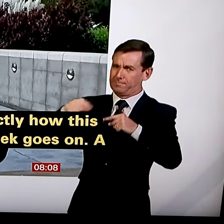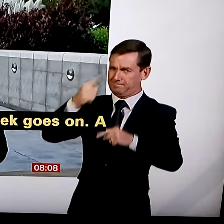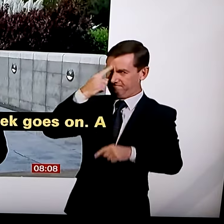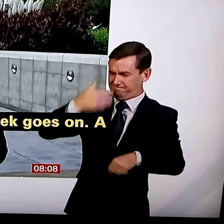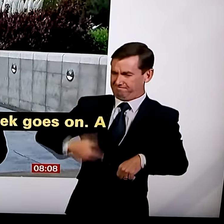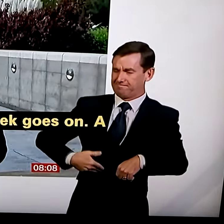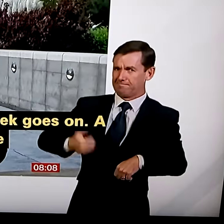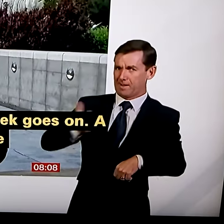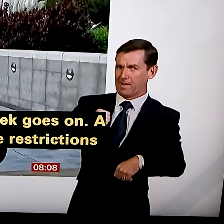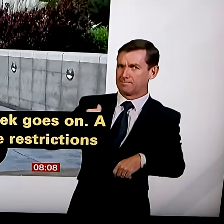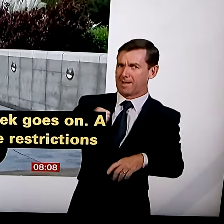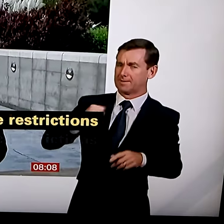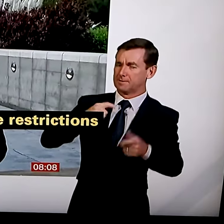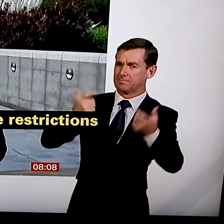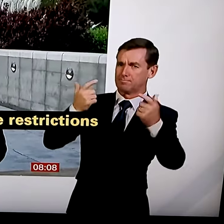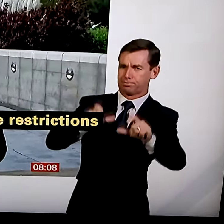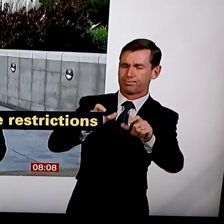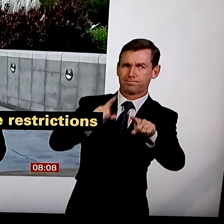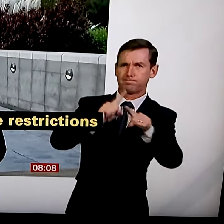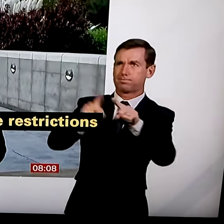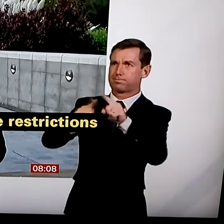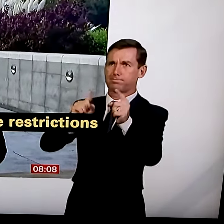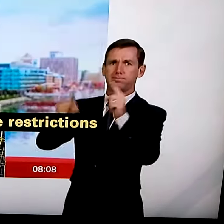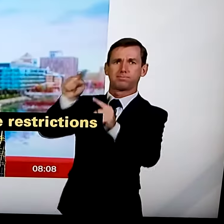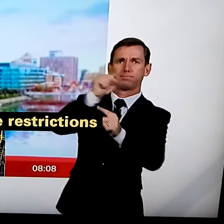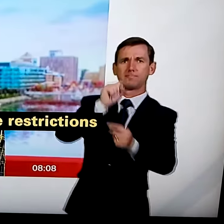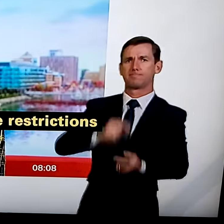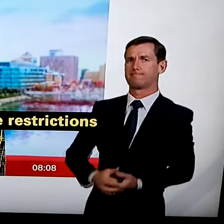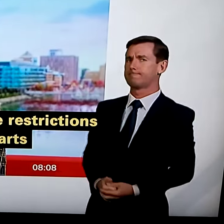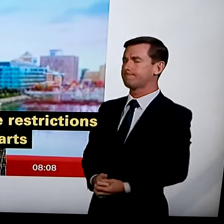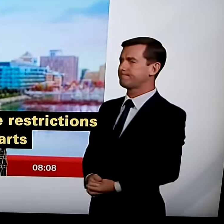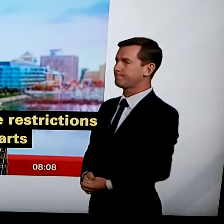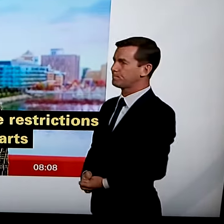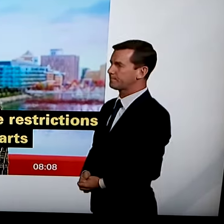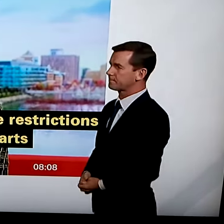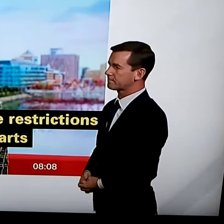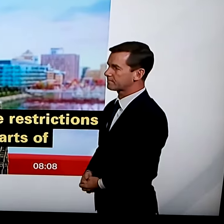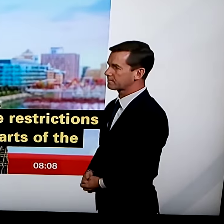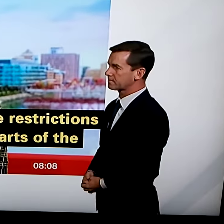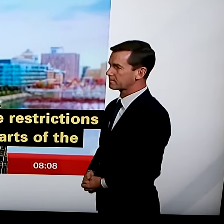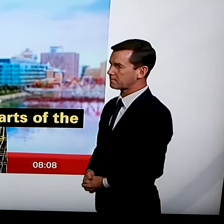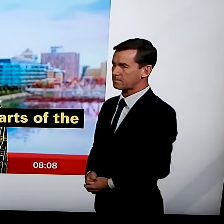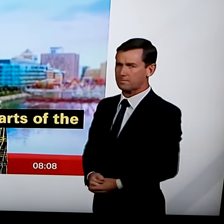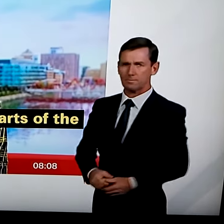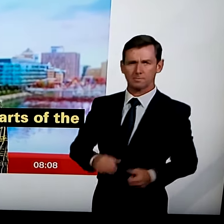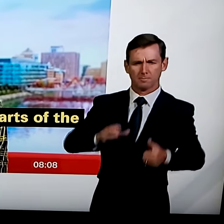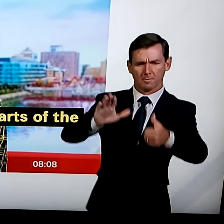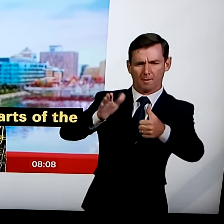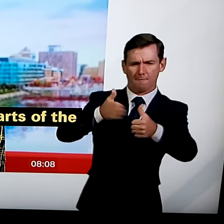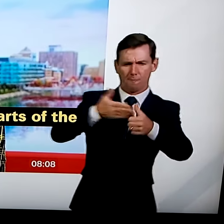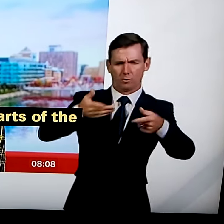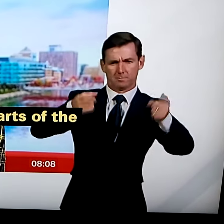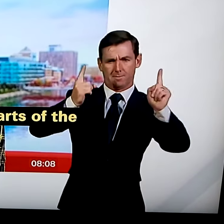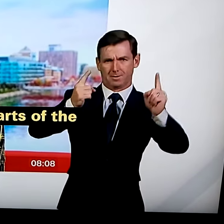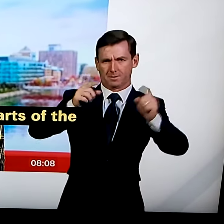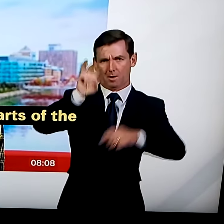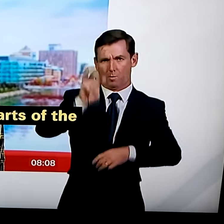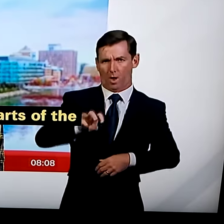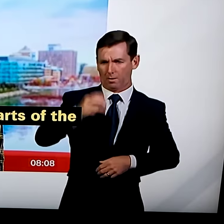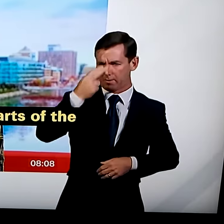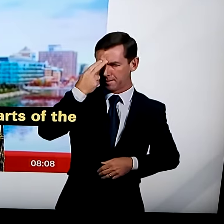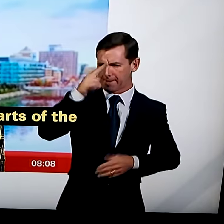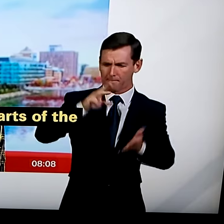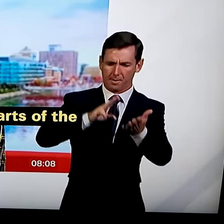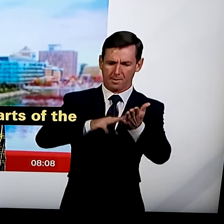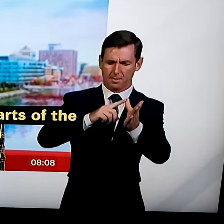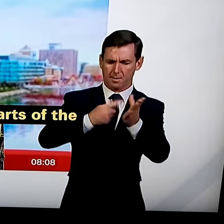of the world. OK, exactly, exactly. not to of You've got to be aware of that Mark Jason has a game where he couldn't play as